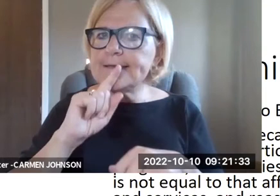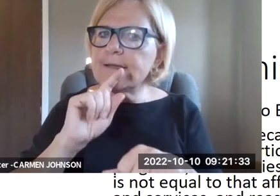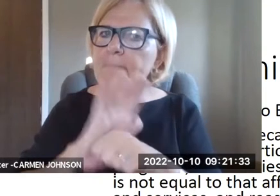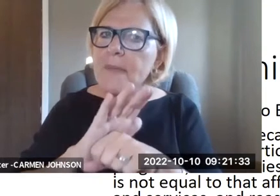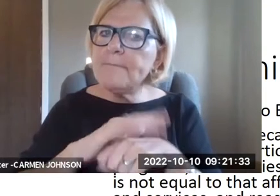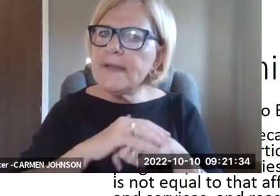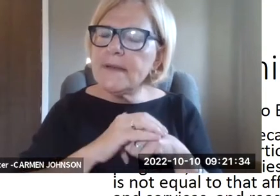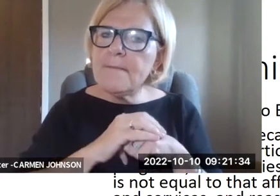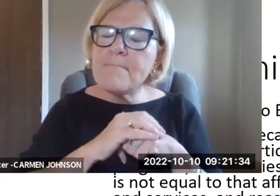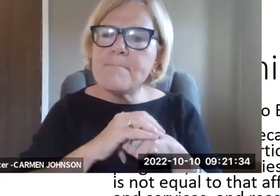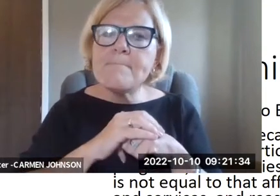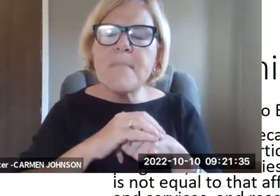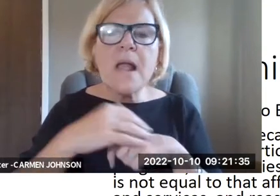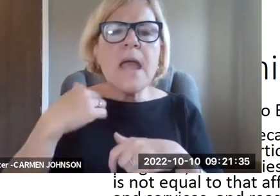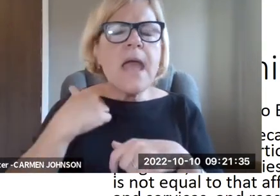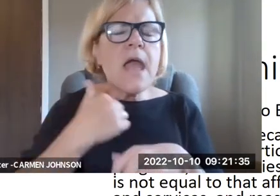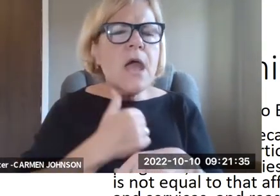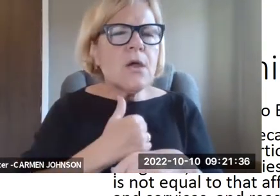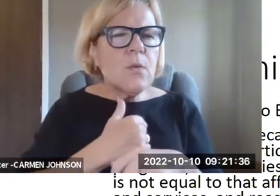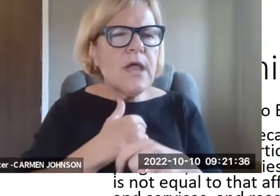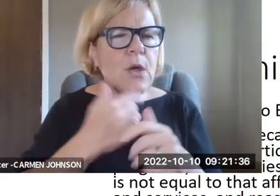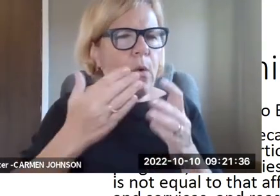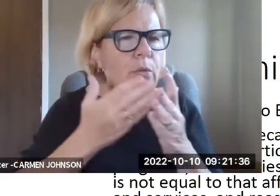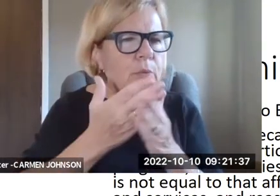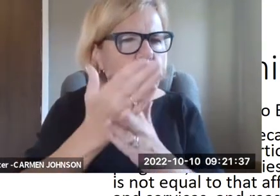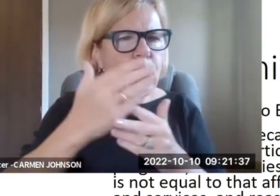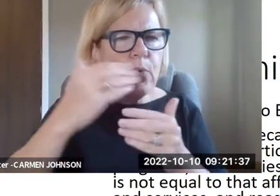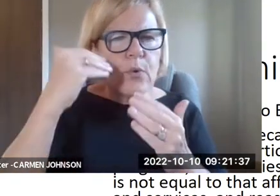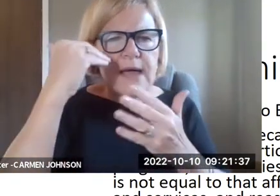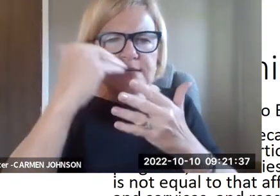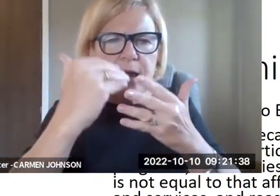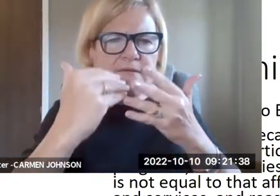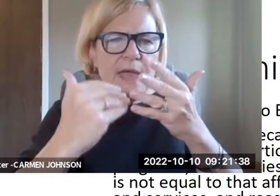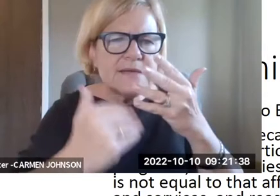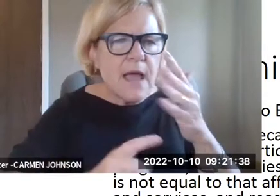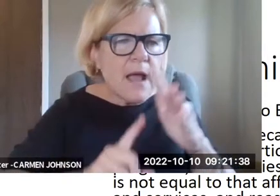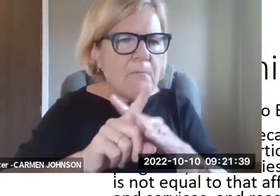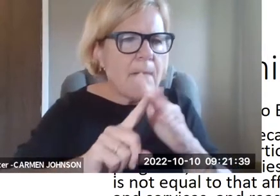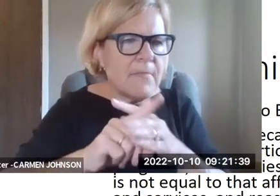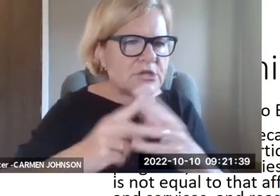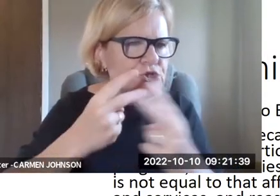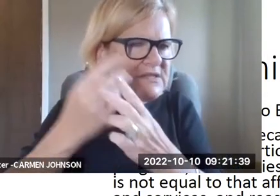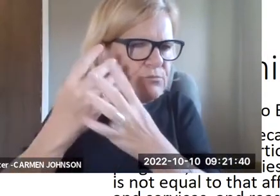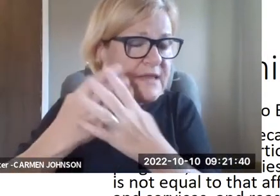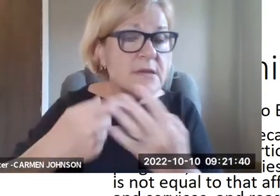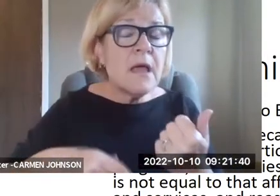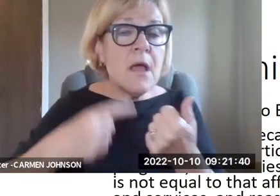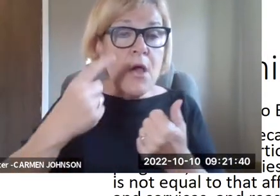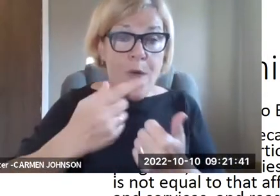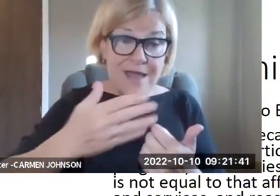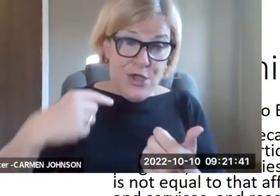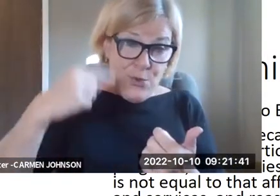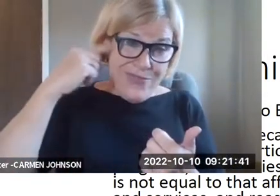barriers to equal access. And so that's the, the baseline level of commitment. And we run through